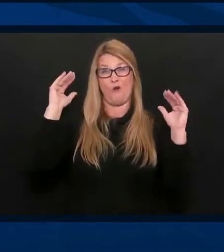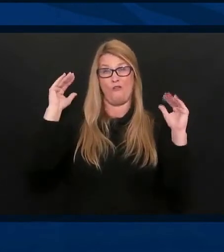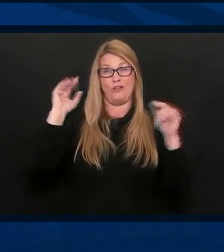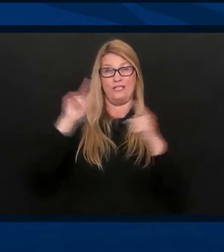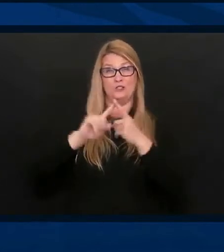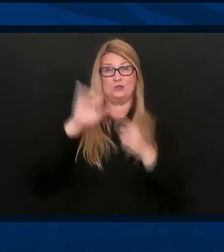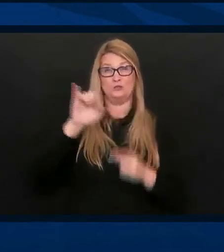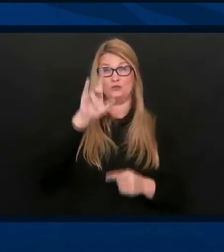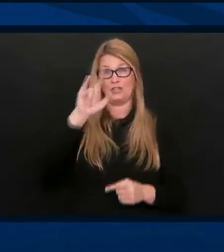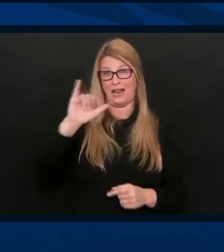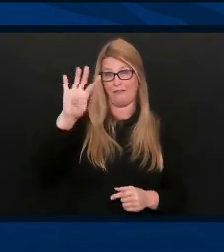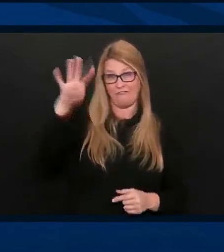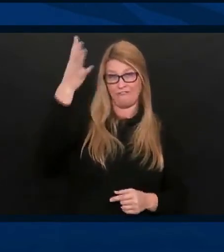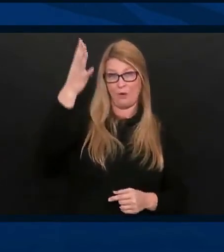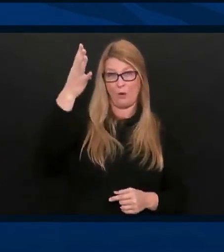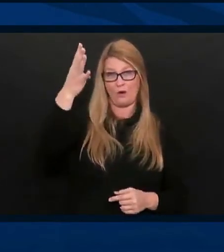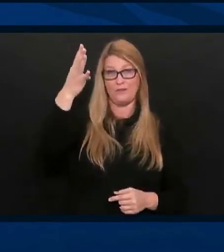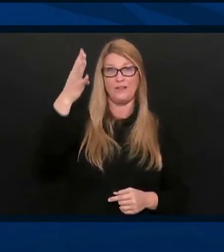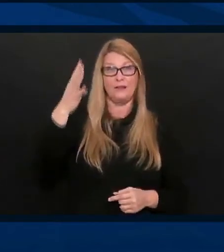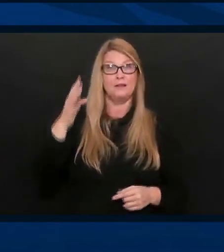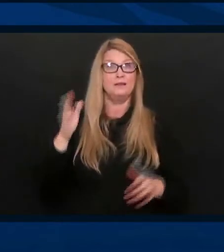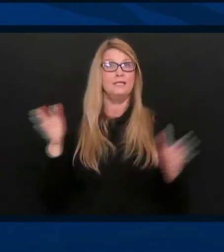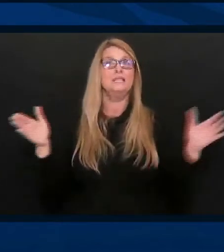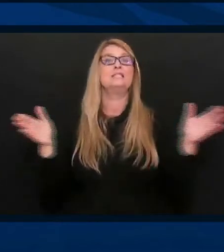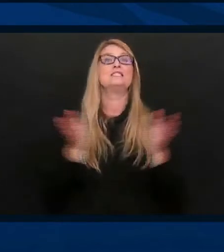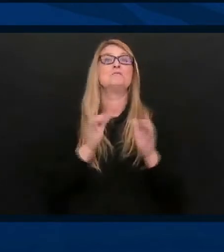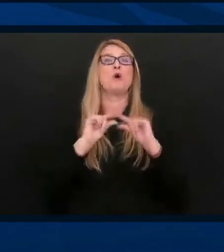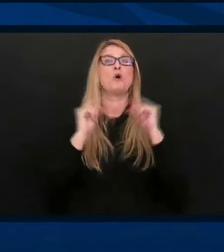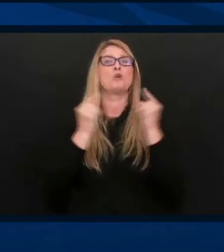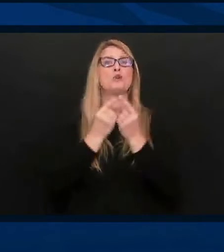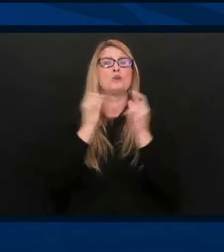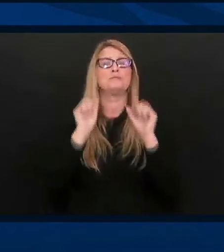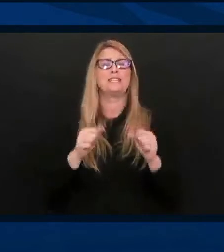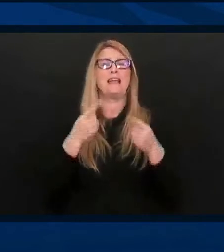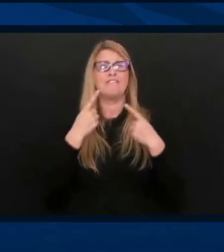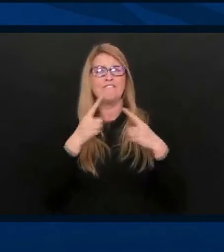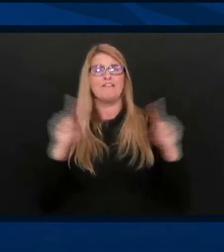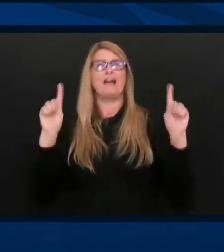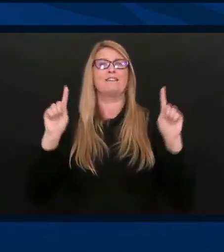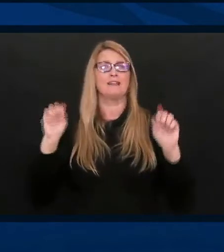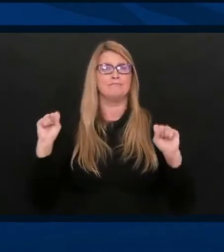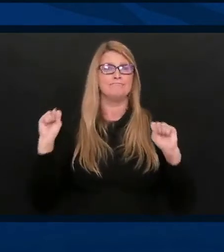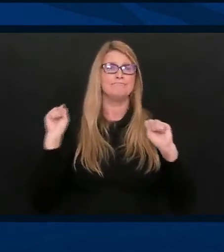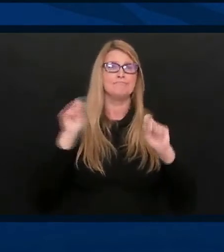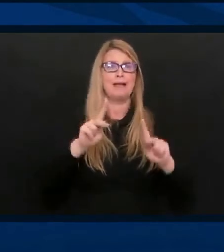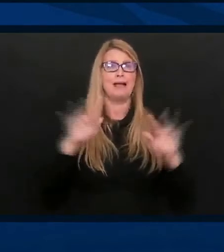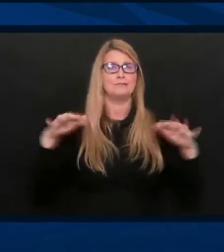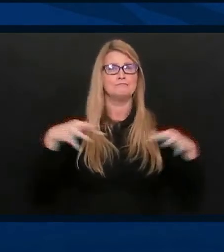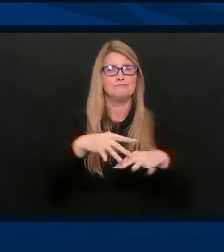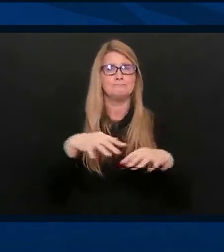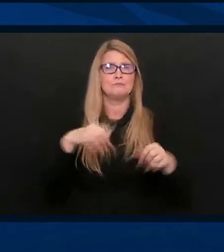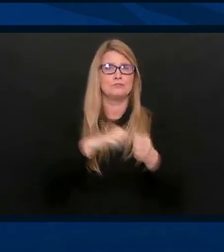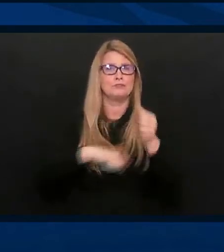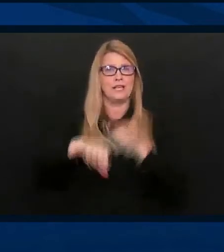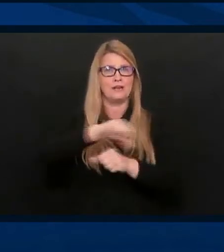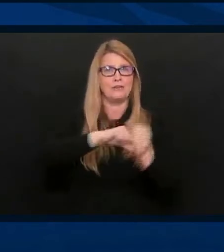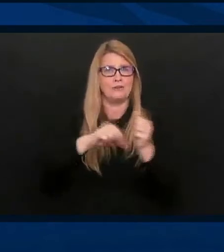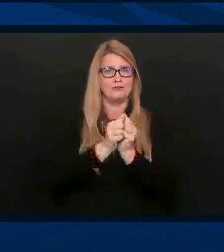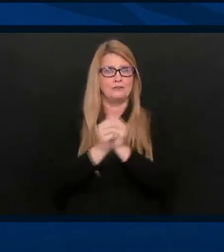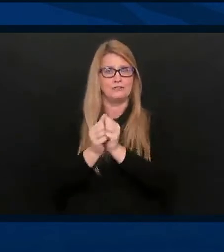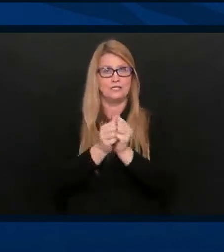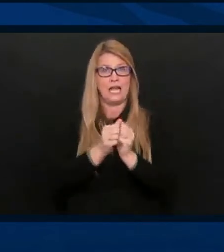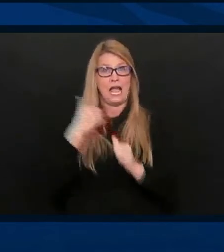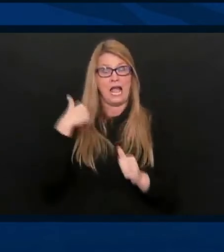goal of small groups being able to get together for then. So, obviously, a lot of claims made last night. know that you were